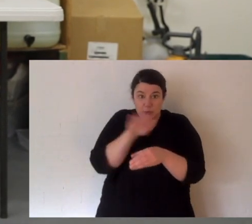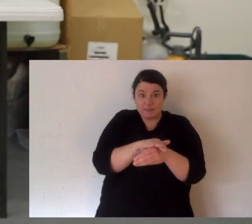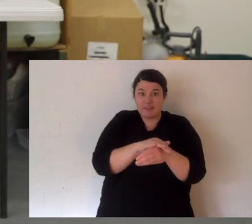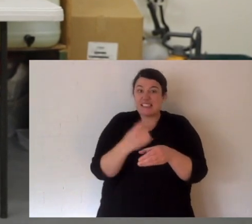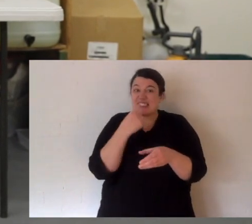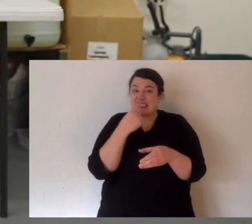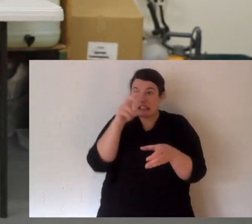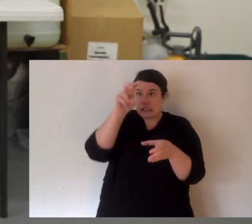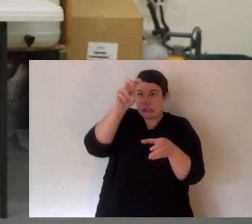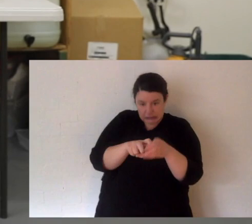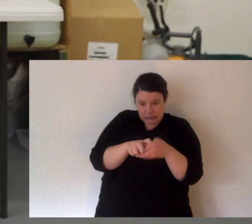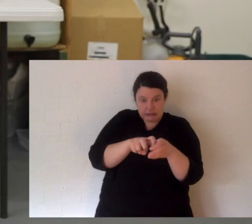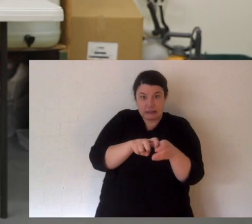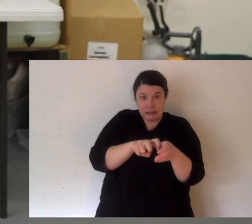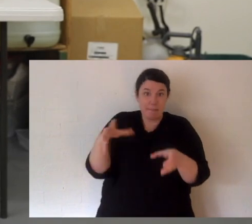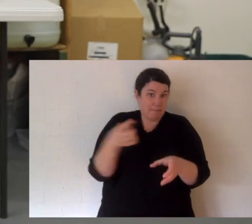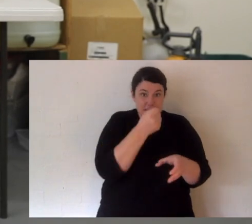And you always watch the head.